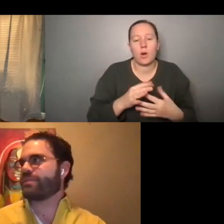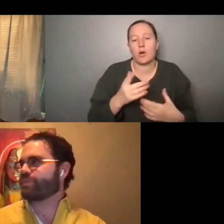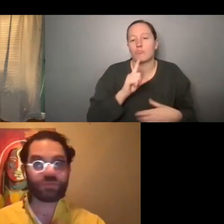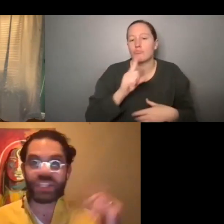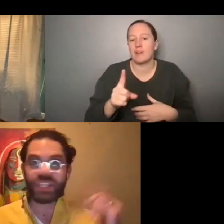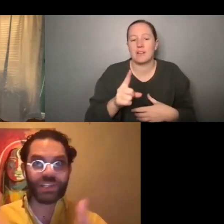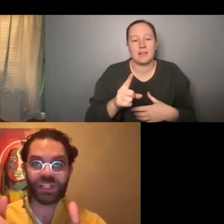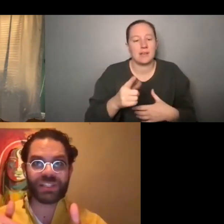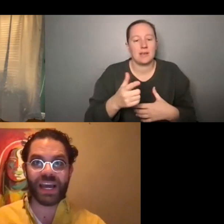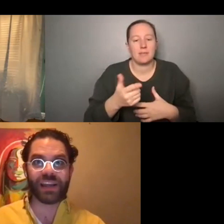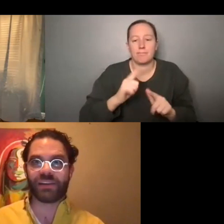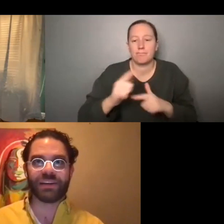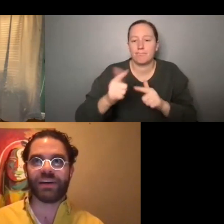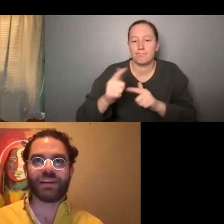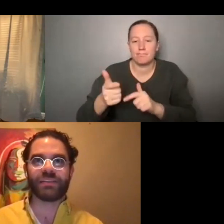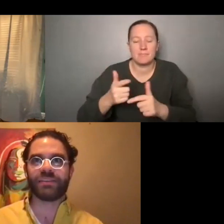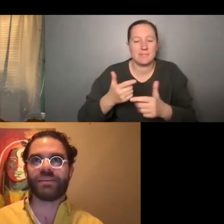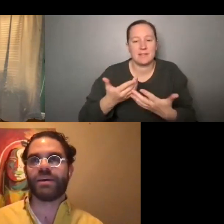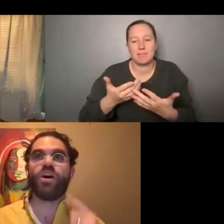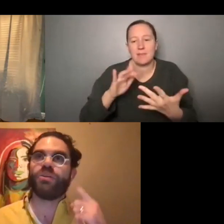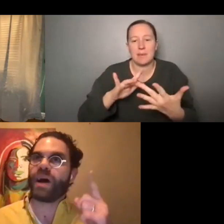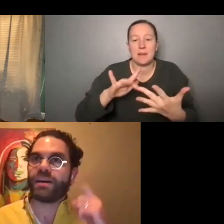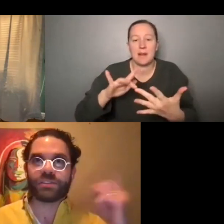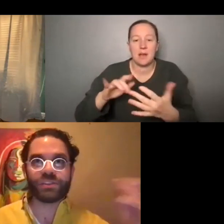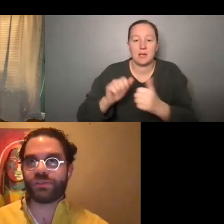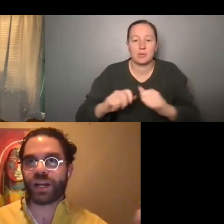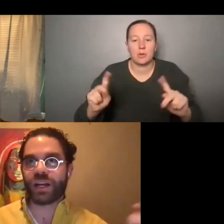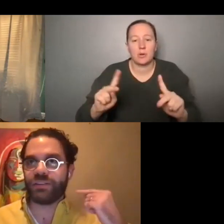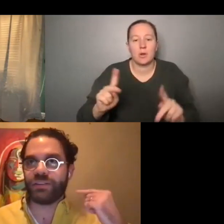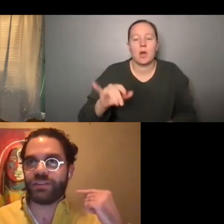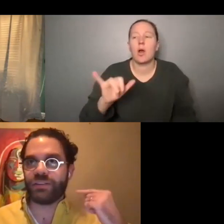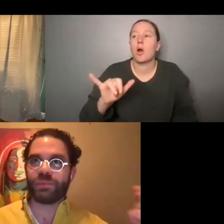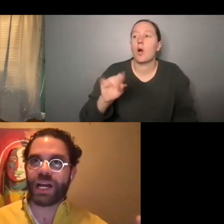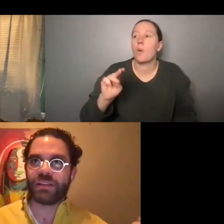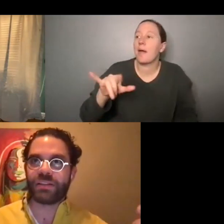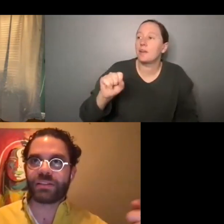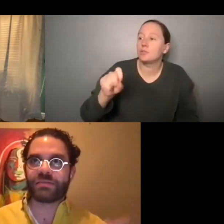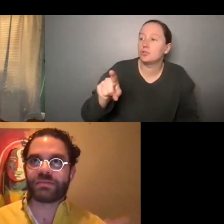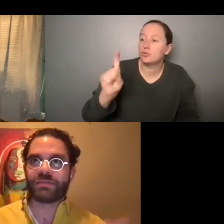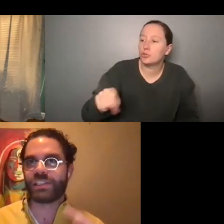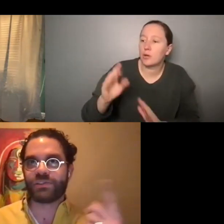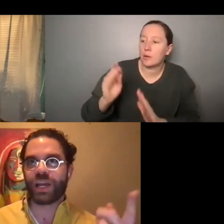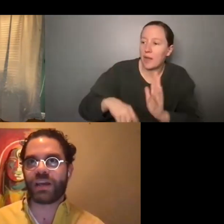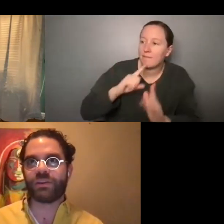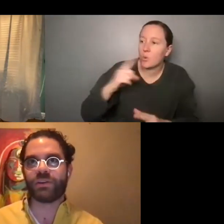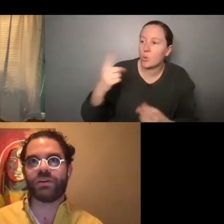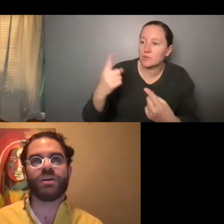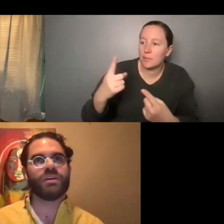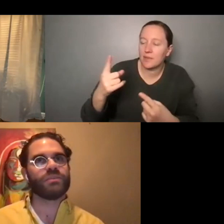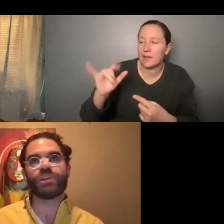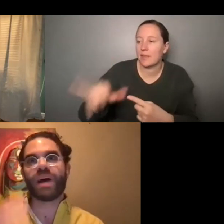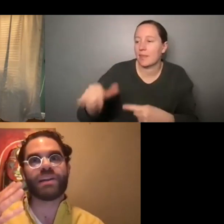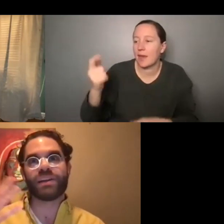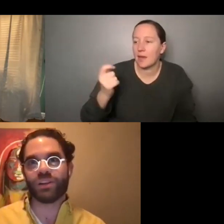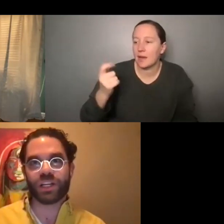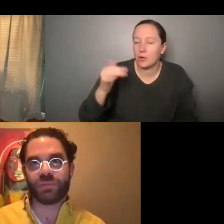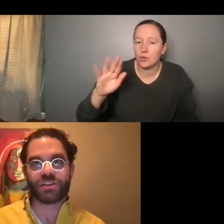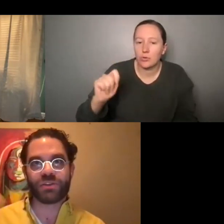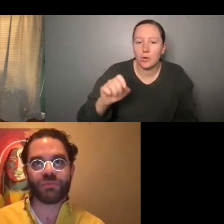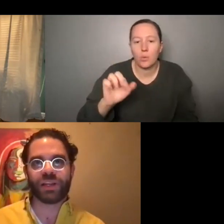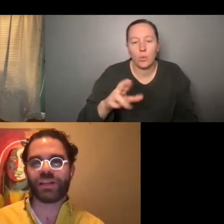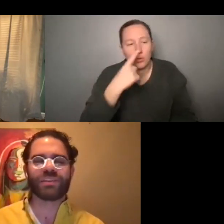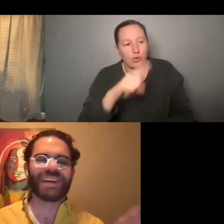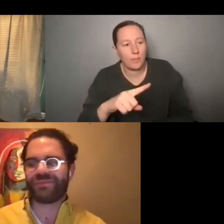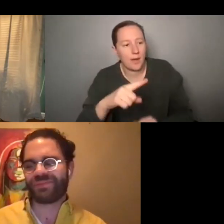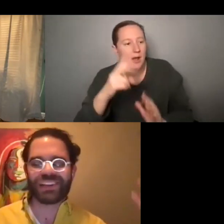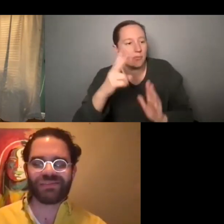to the day and, oh, my, I was used to, you know, you should apply to this grant or would you mind taking a look at